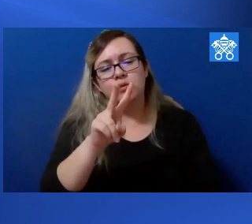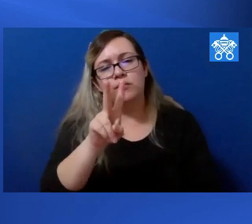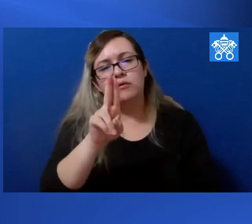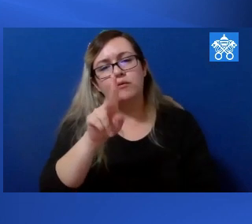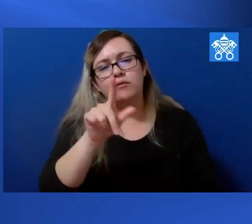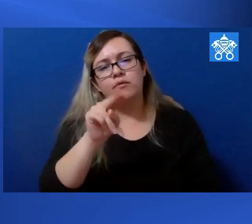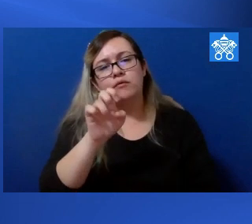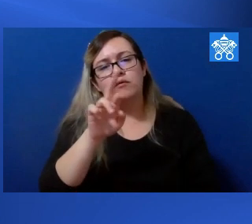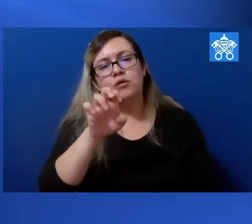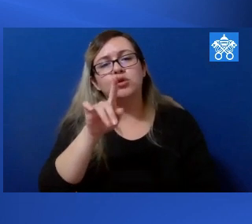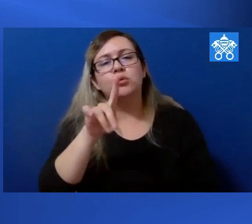to those who keep working,